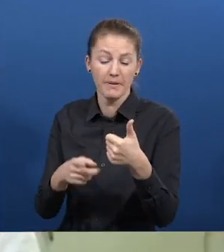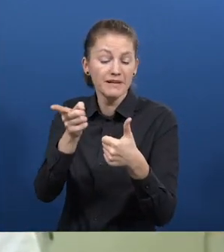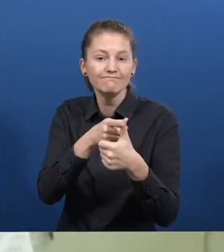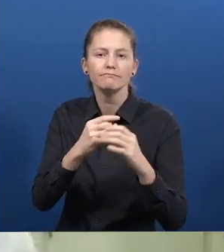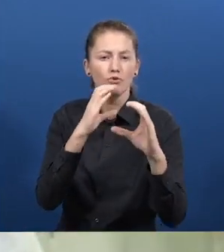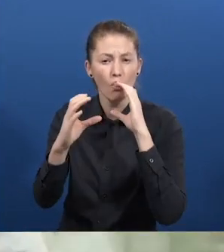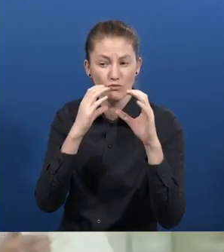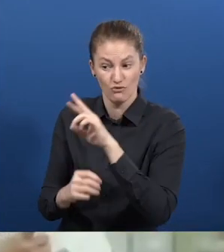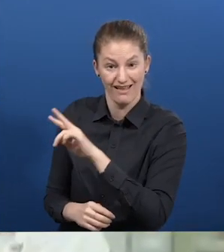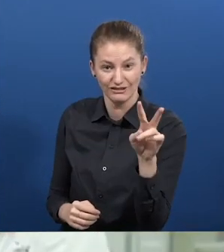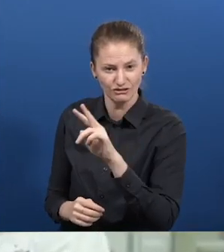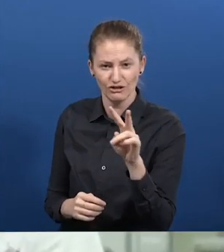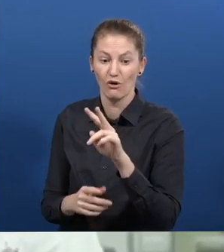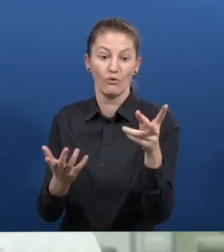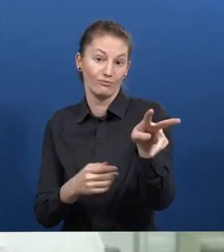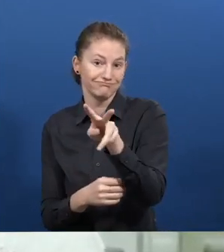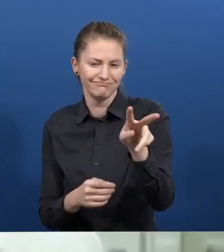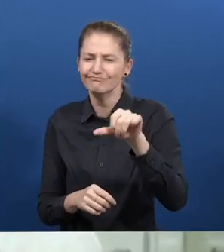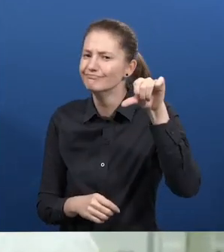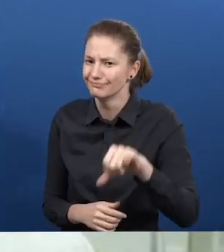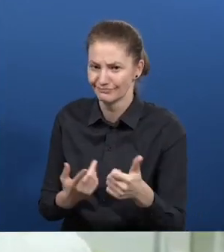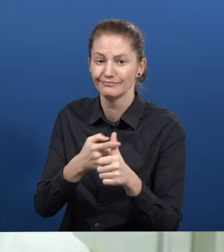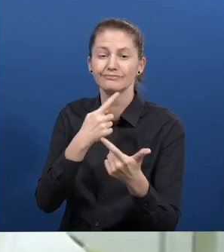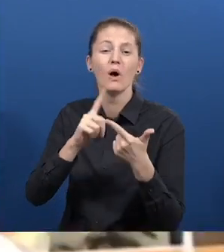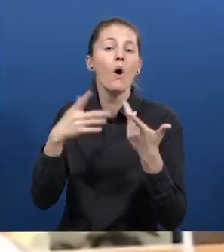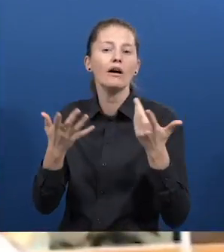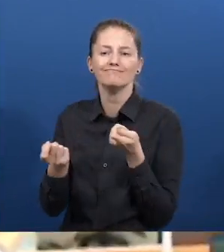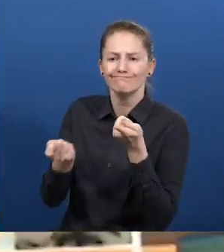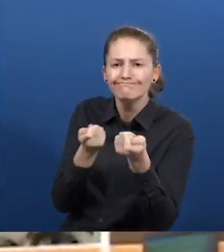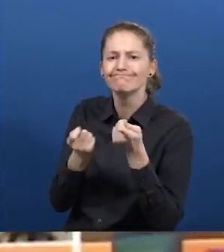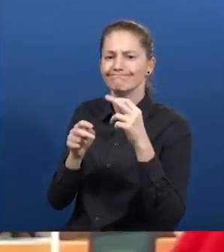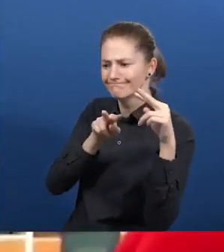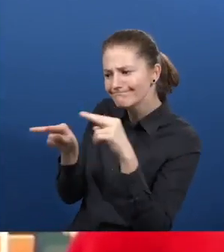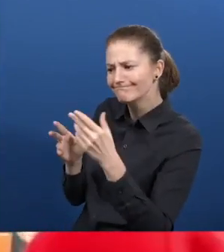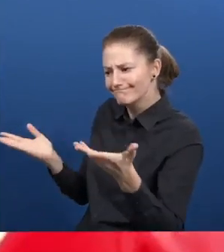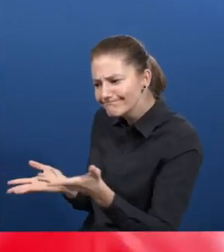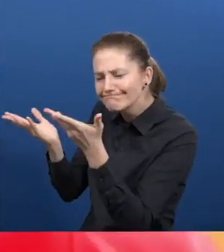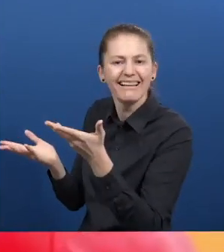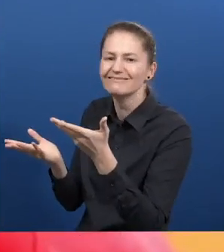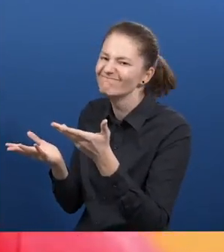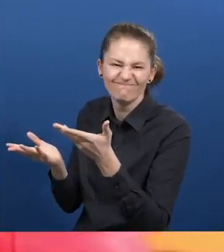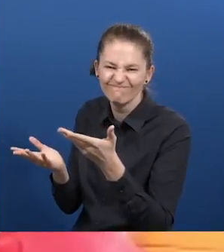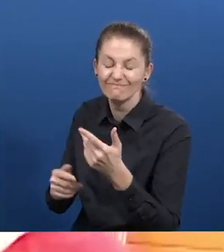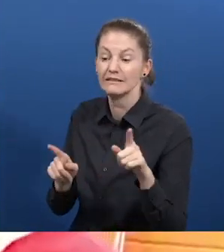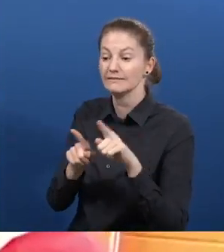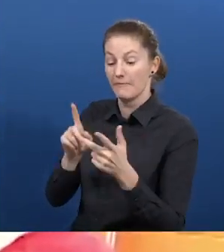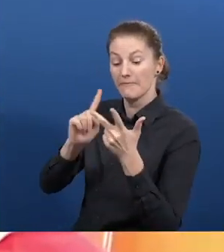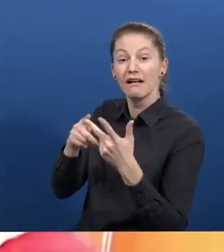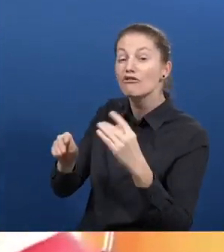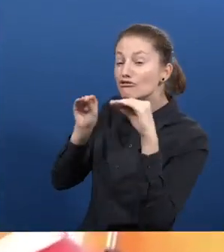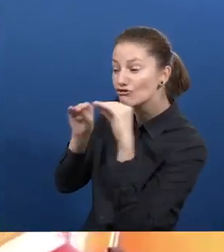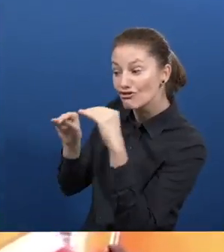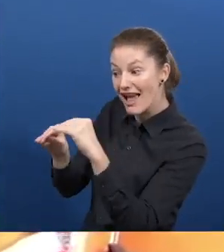The lack of articulation among public and private entities. Different and uncoordinated procedures of attention